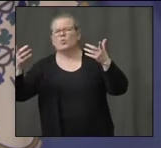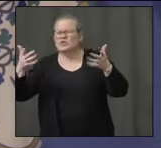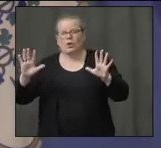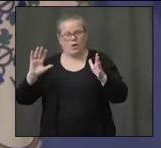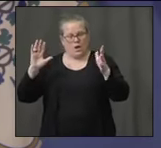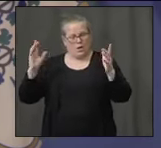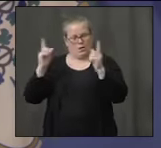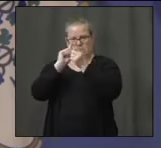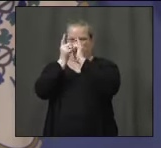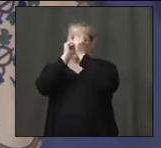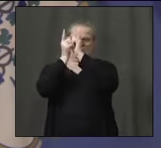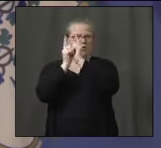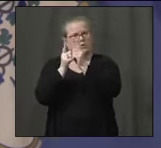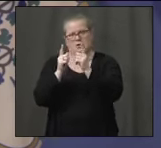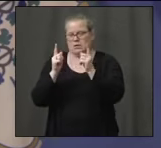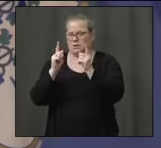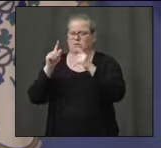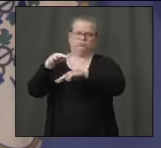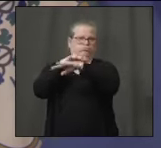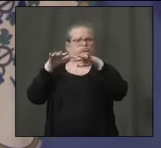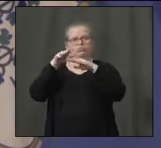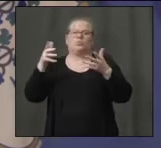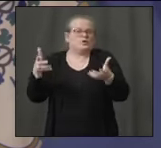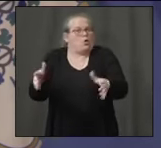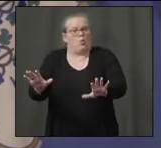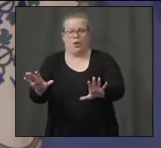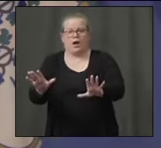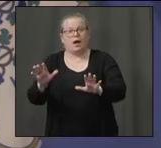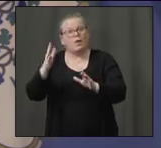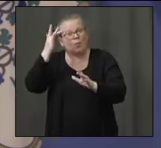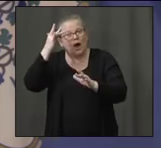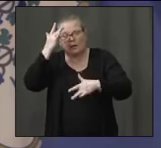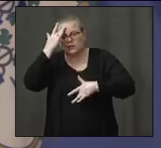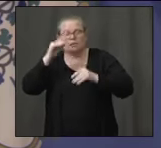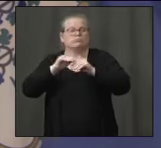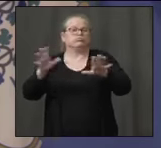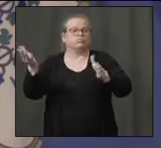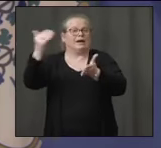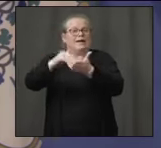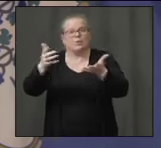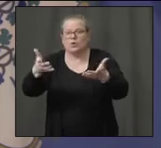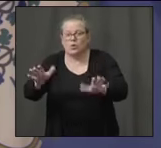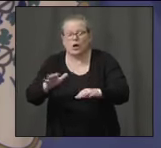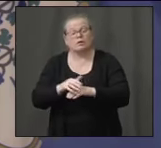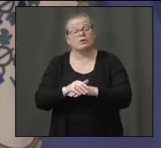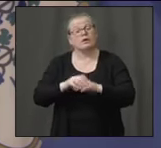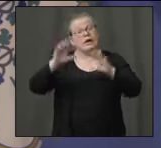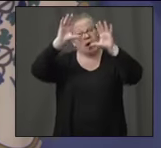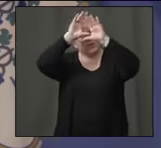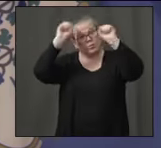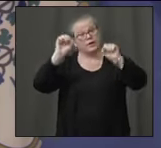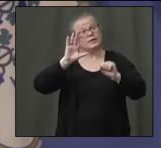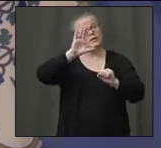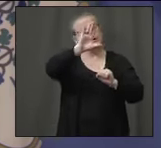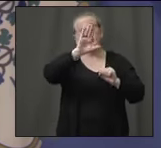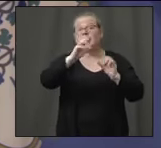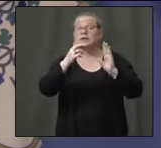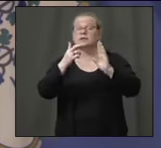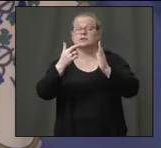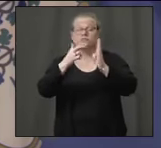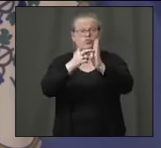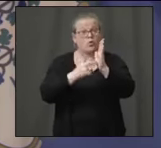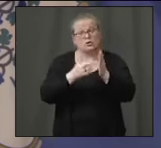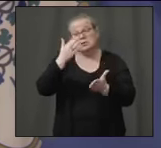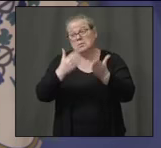And then following the president's guidelines, I think you'll probably see some non-essential businesses, perhaps bars,